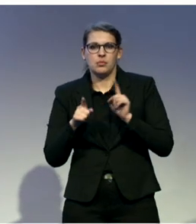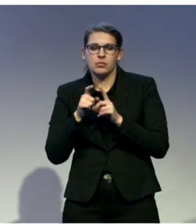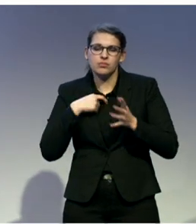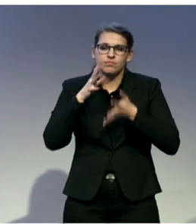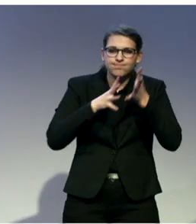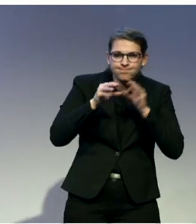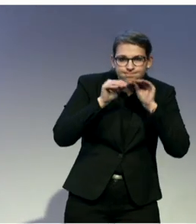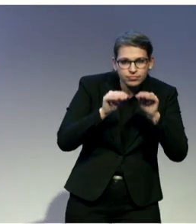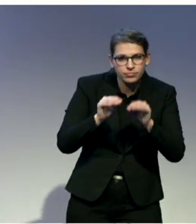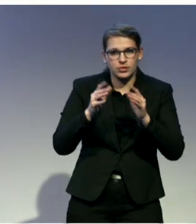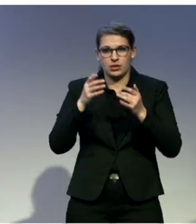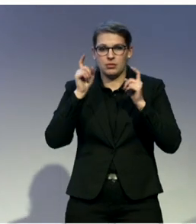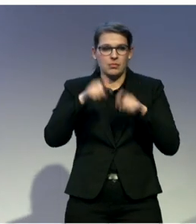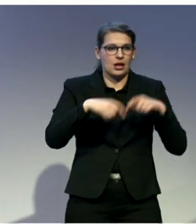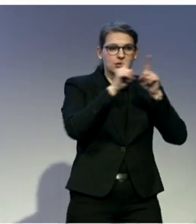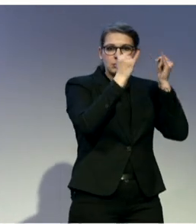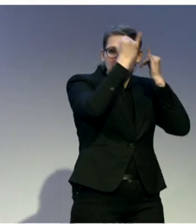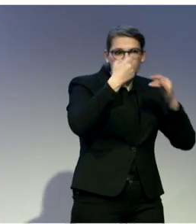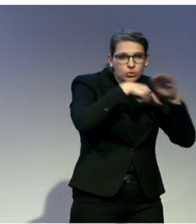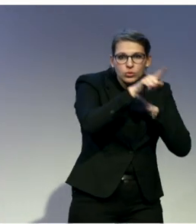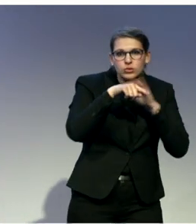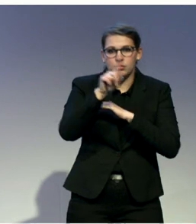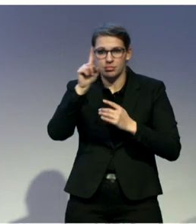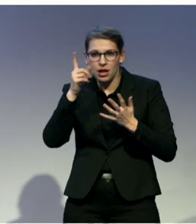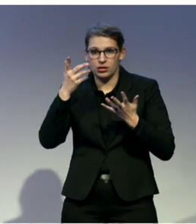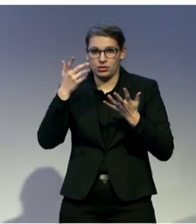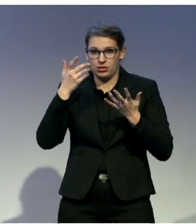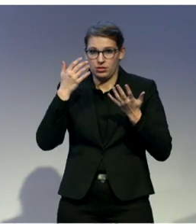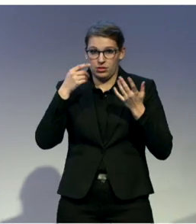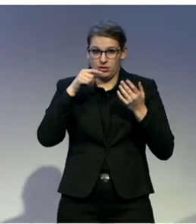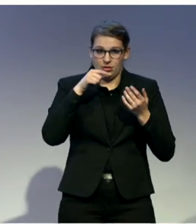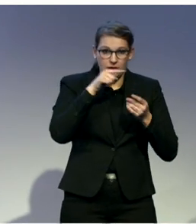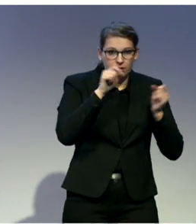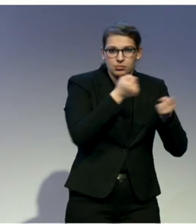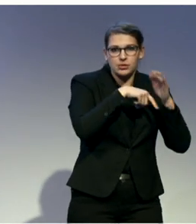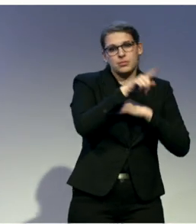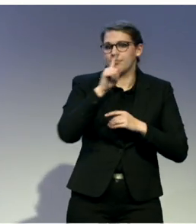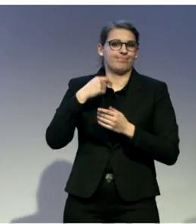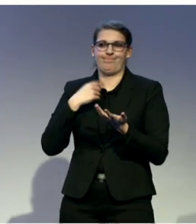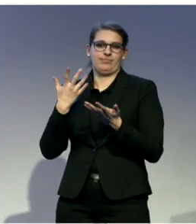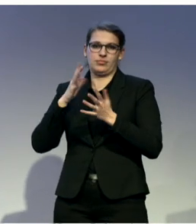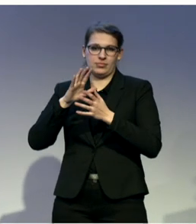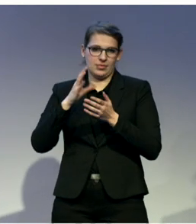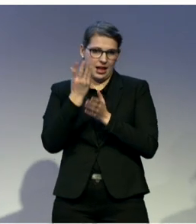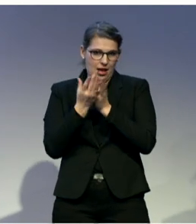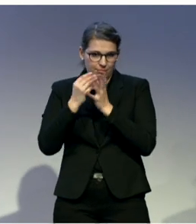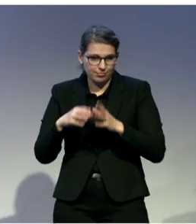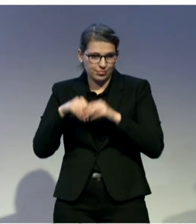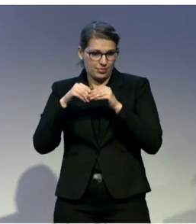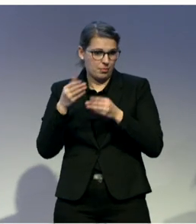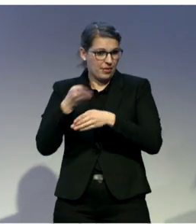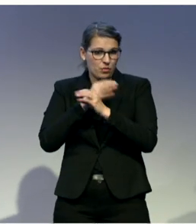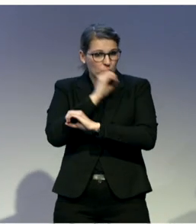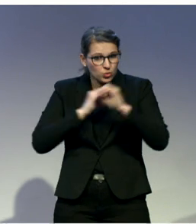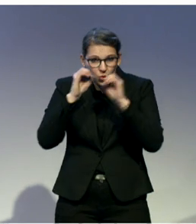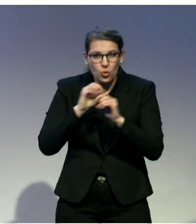this app, there was no learning resources available online. Nothing as a quick reference guide. And, you you couldn't just go and do a